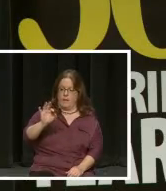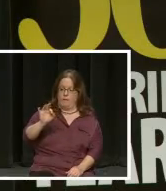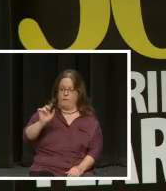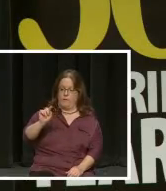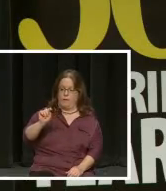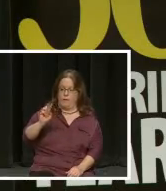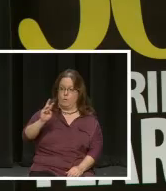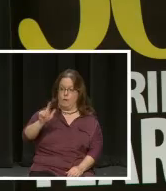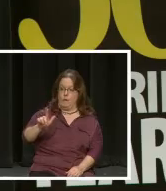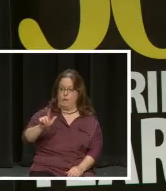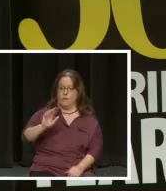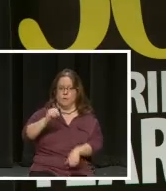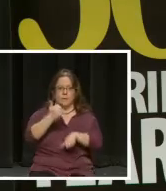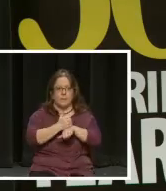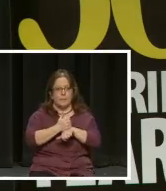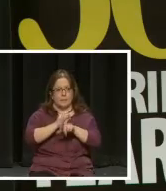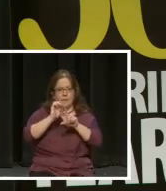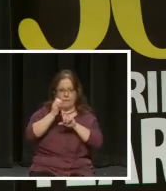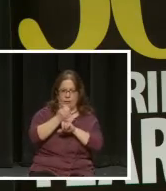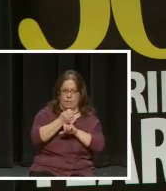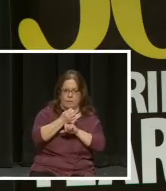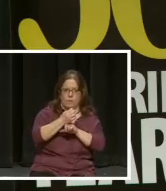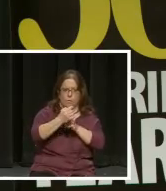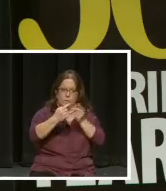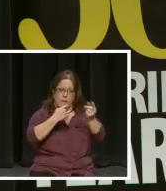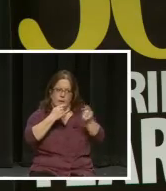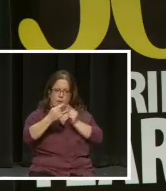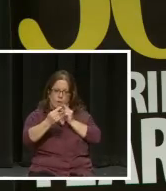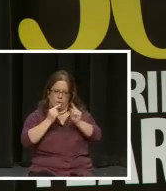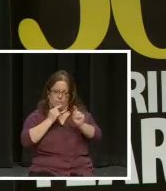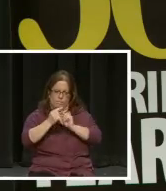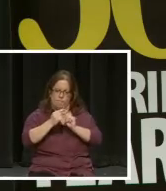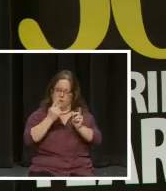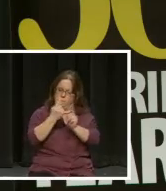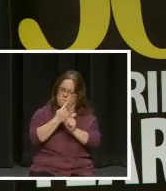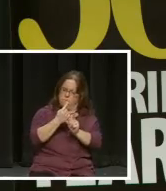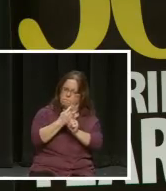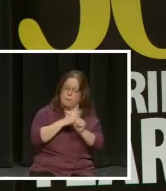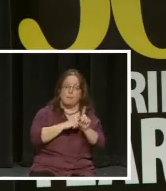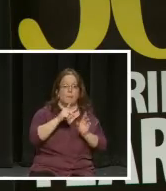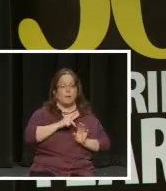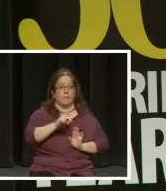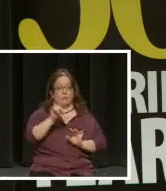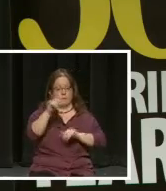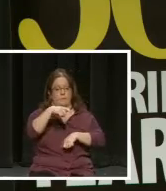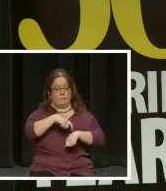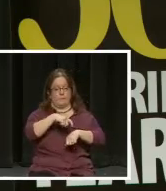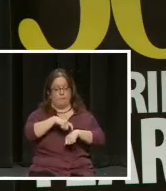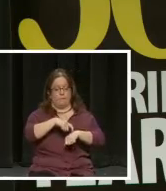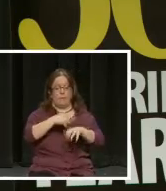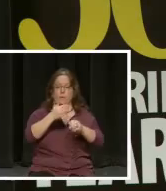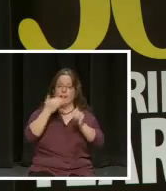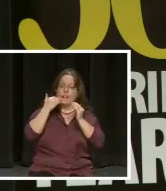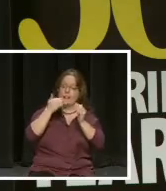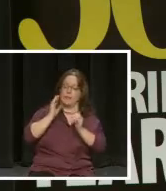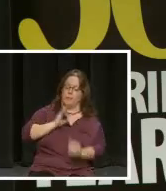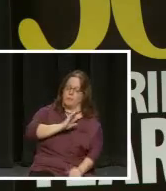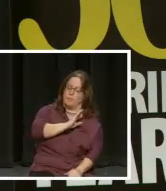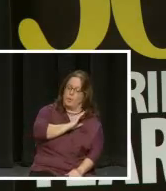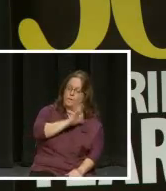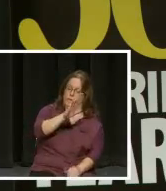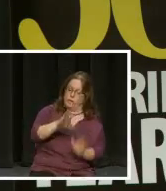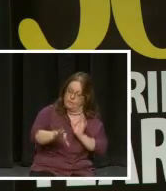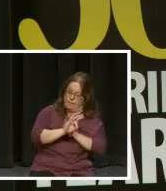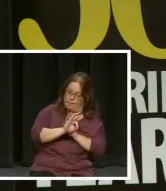atmosphere and an opportunity to dialogue that was cordial, yet very professional. I'd like to thank the board for their